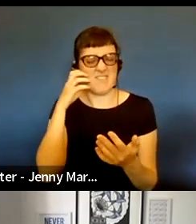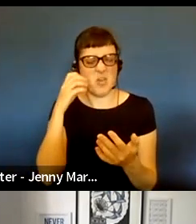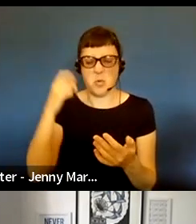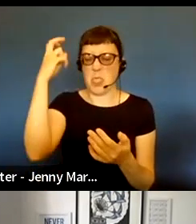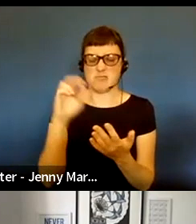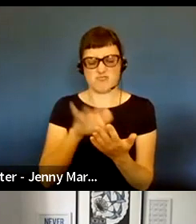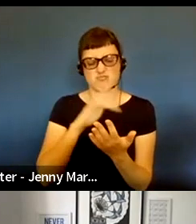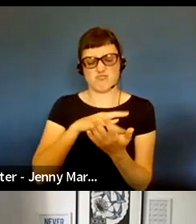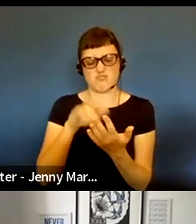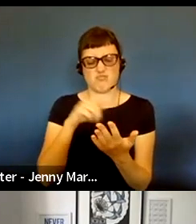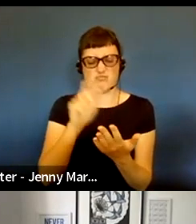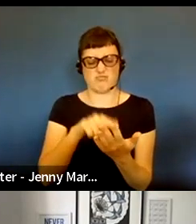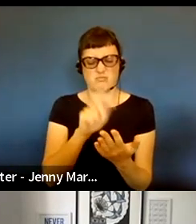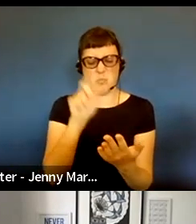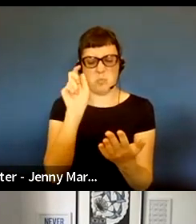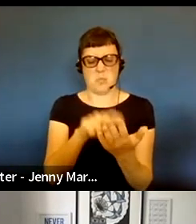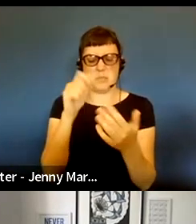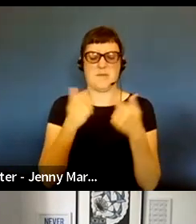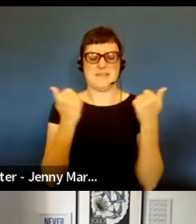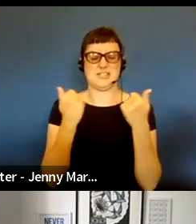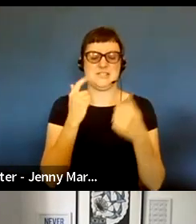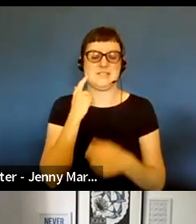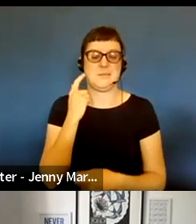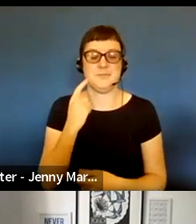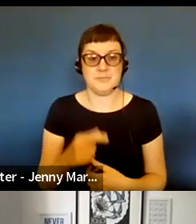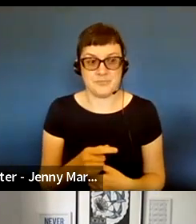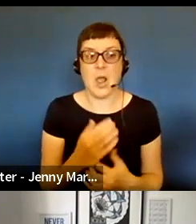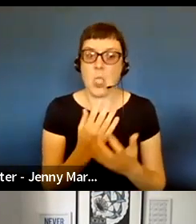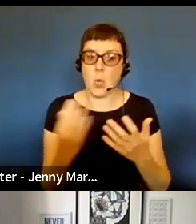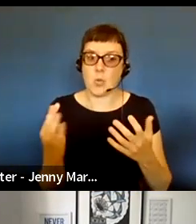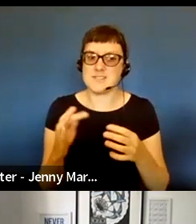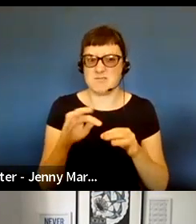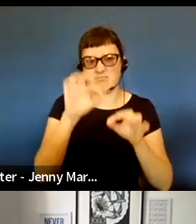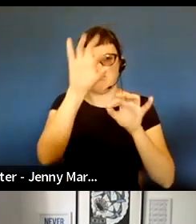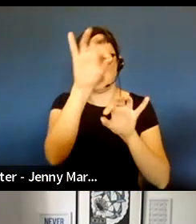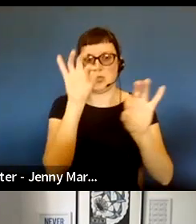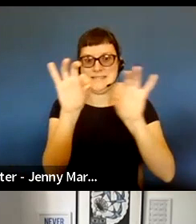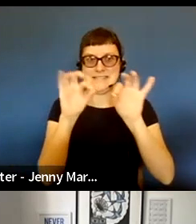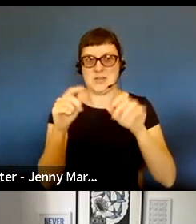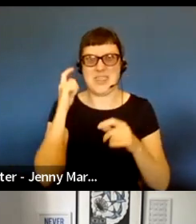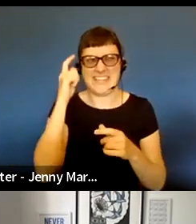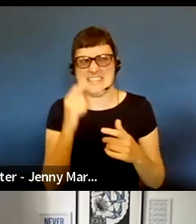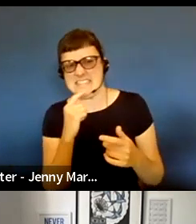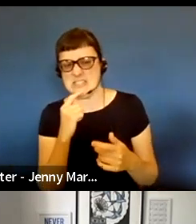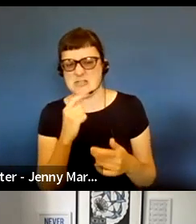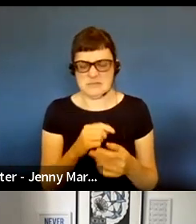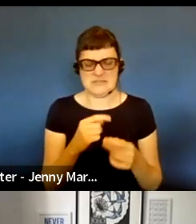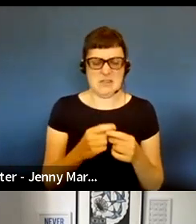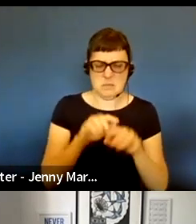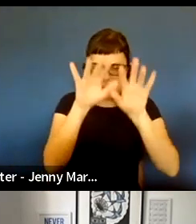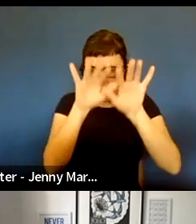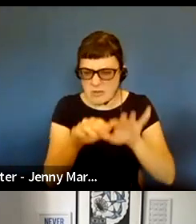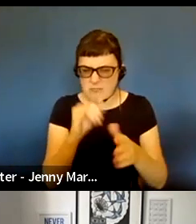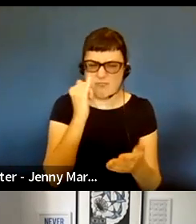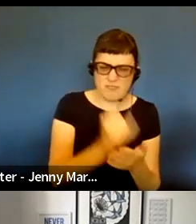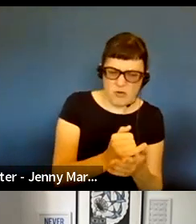A lot of it was multiple choice, so it wasn't about worrying about giving the right or wrong answers, just giving